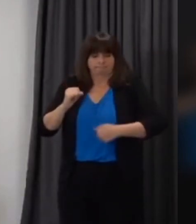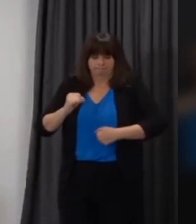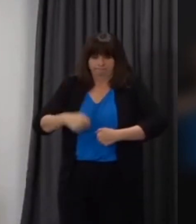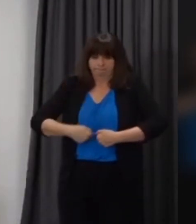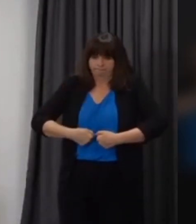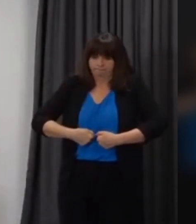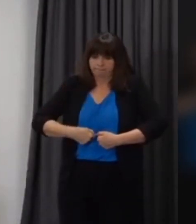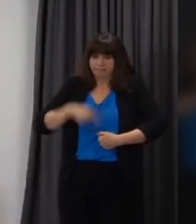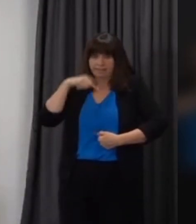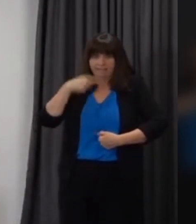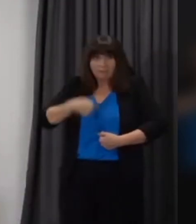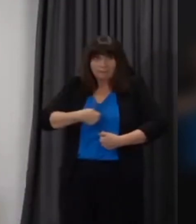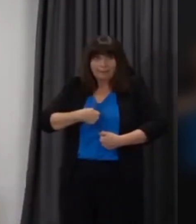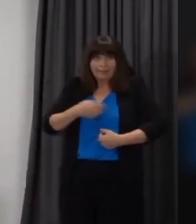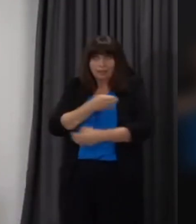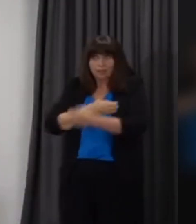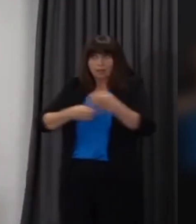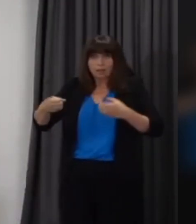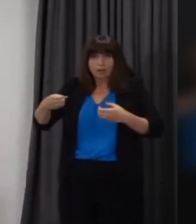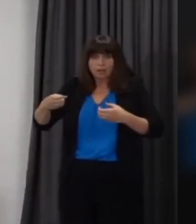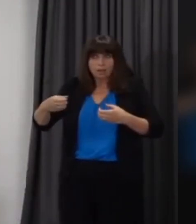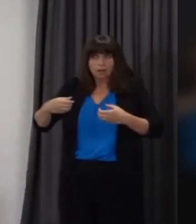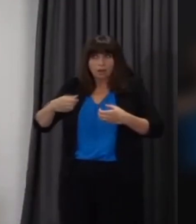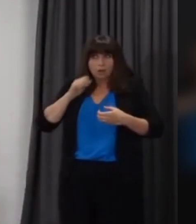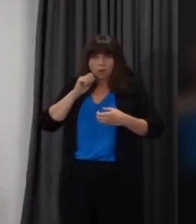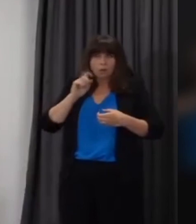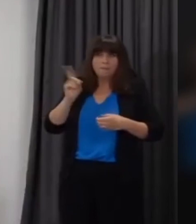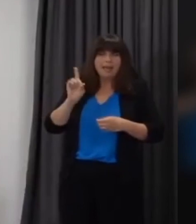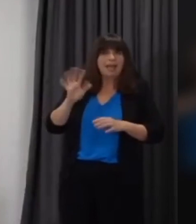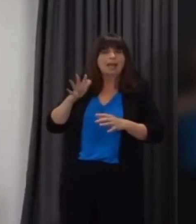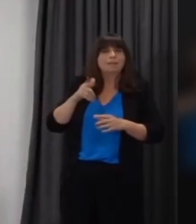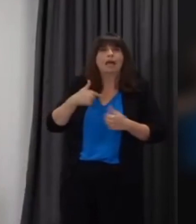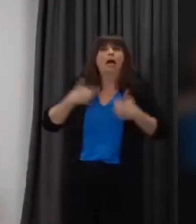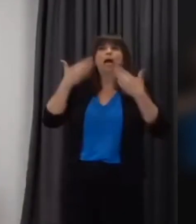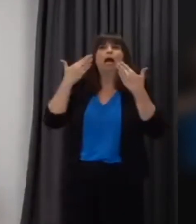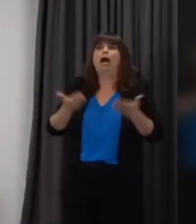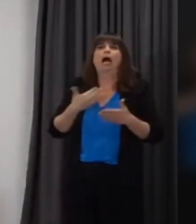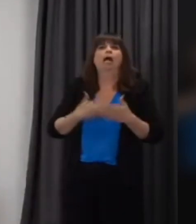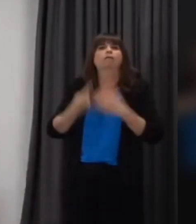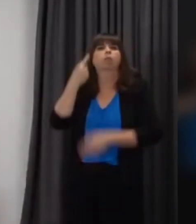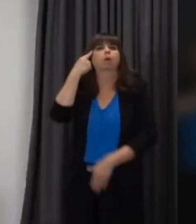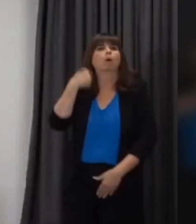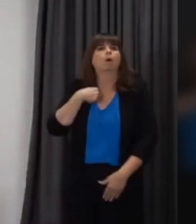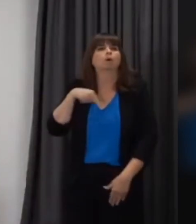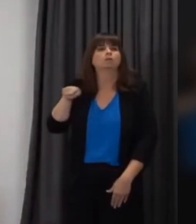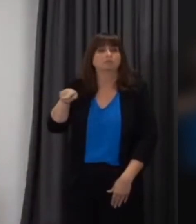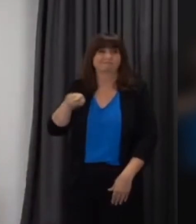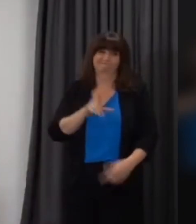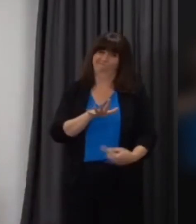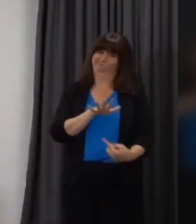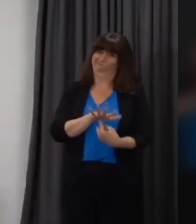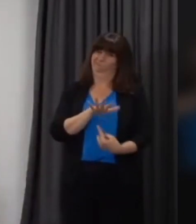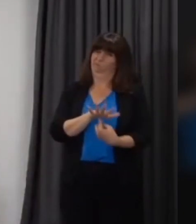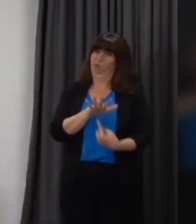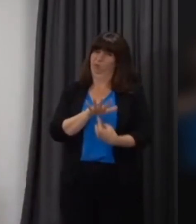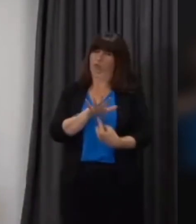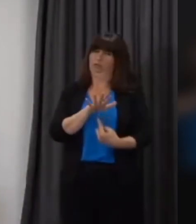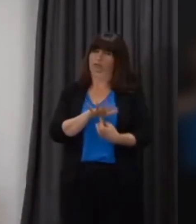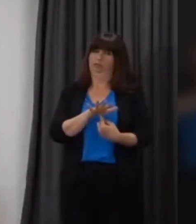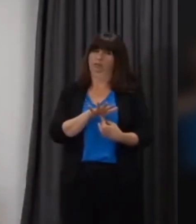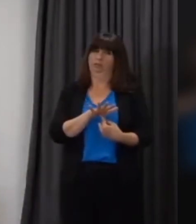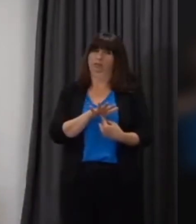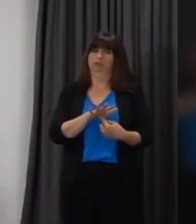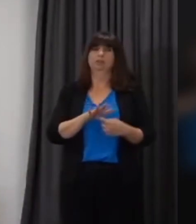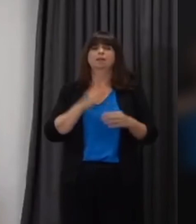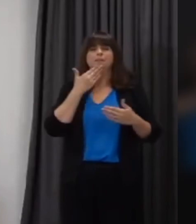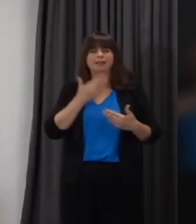if i found myself in a situation and and and we will as a government continue to reiterate these messages of